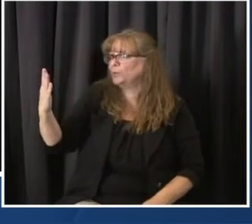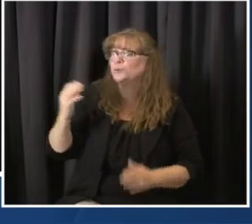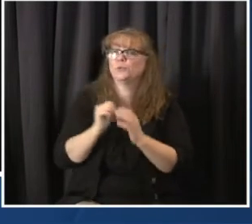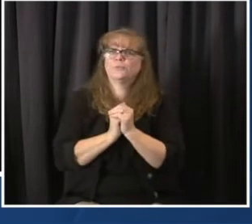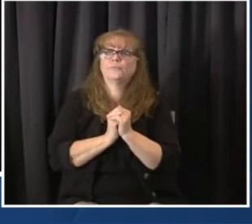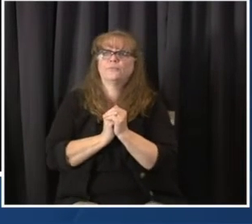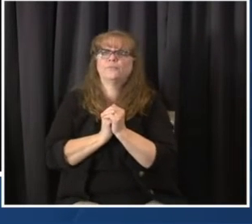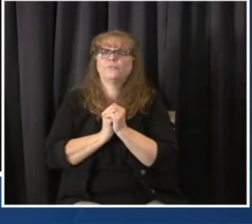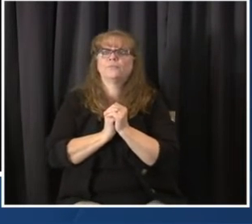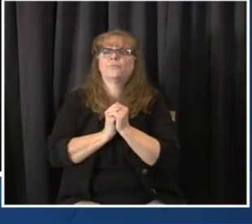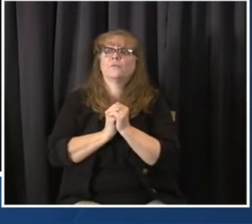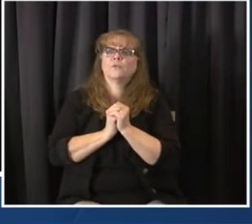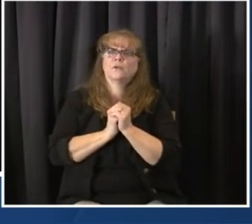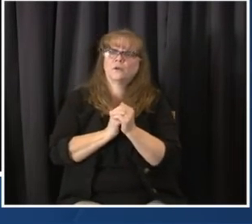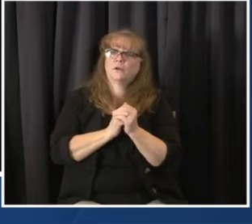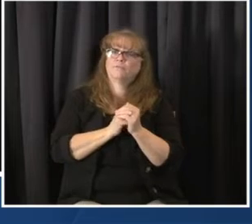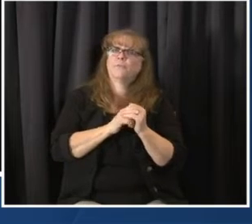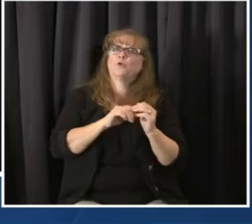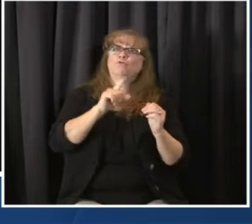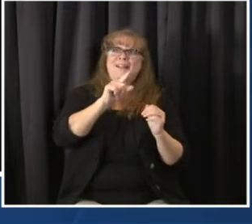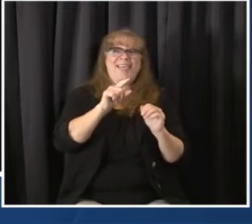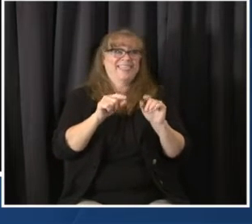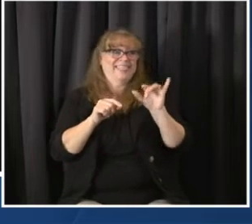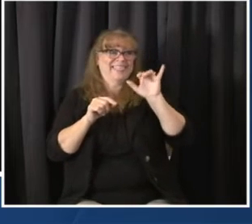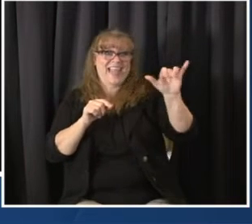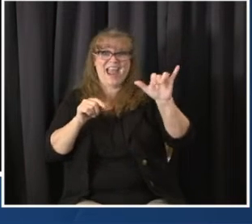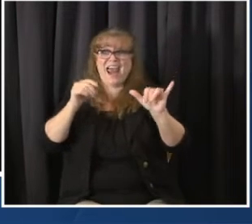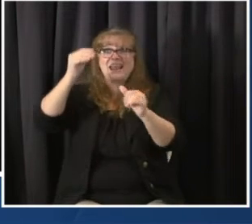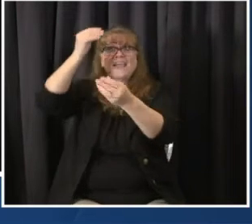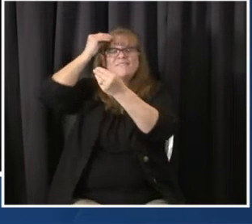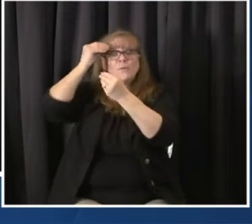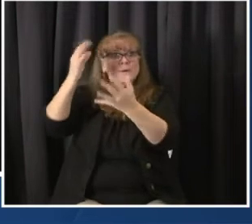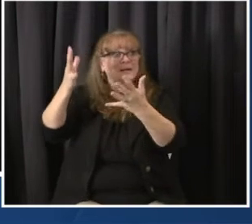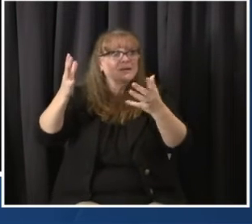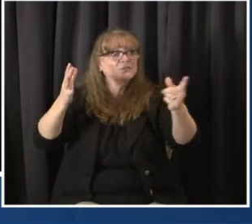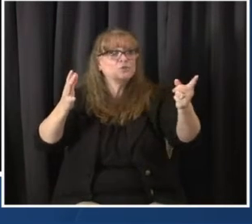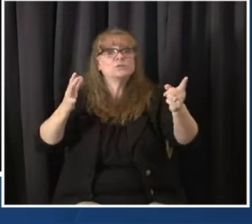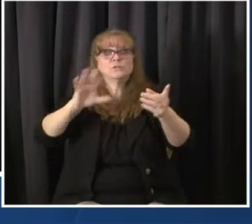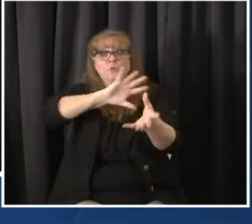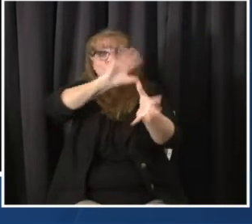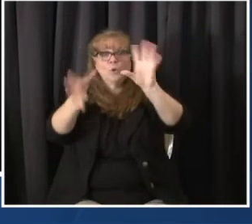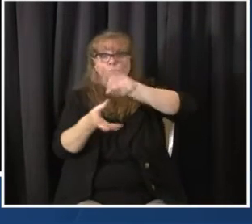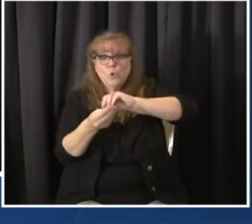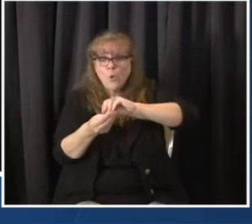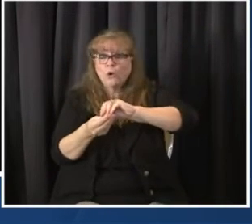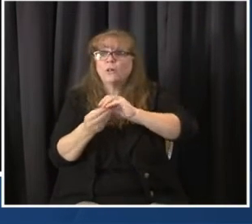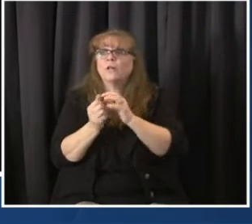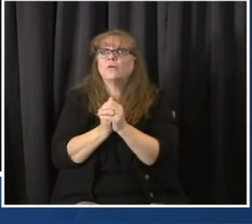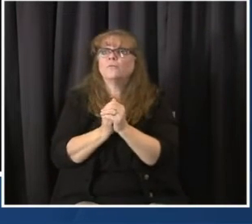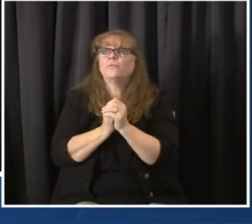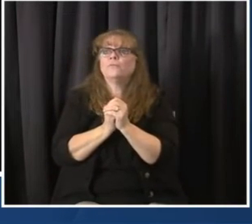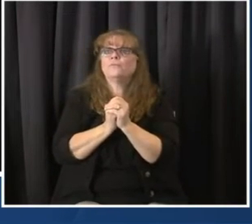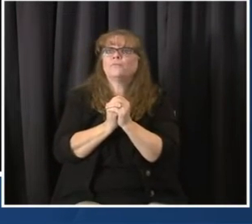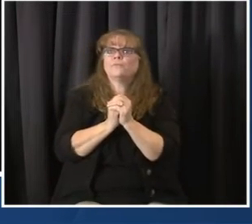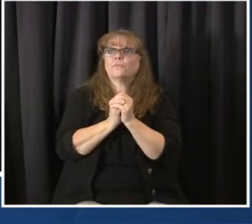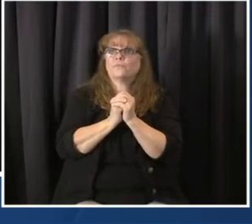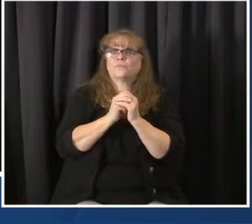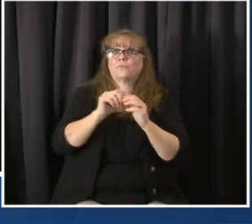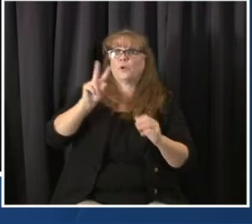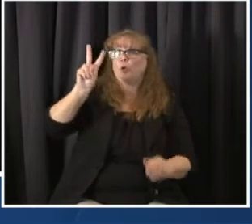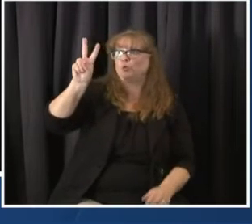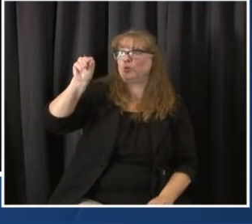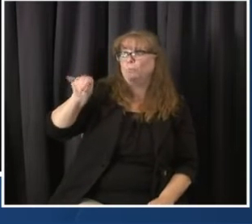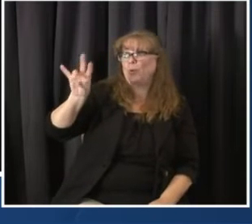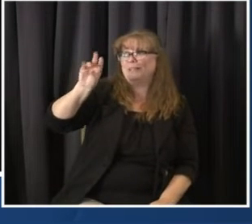while we're at over 2% of Coloradans have received the vaccine and we're grateful, especially for those of the most vulnerable for the